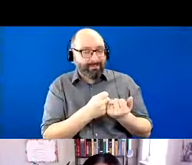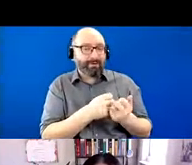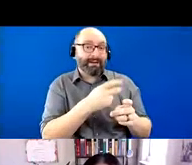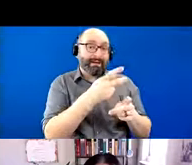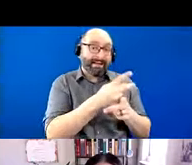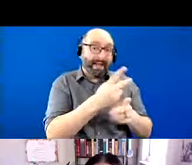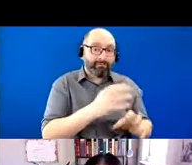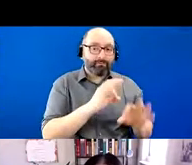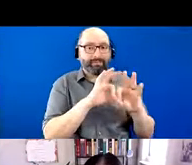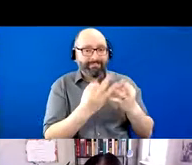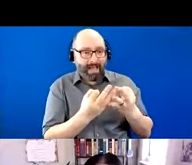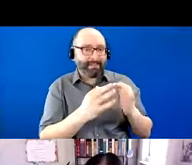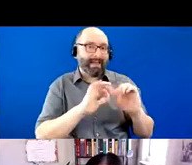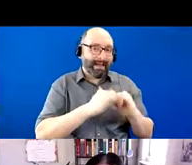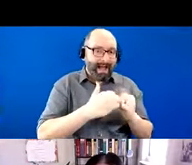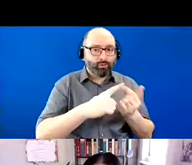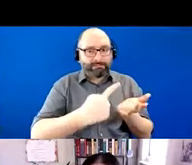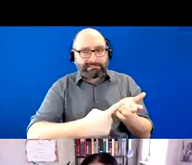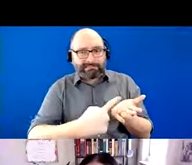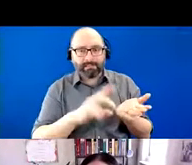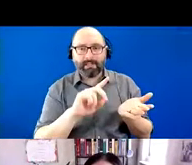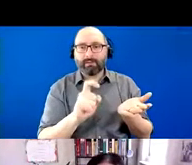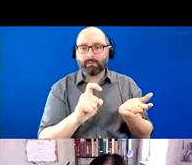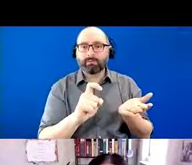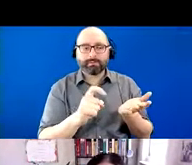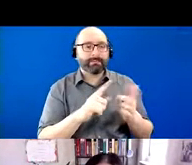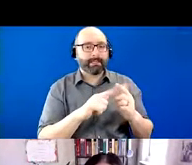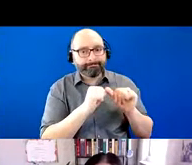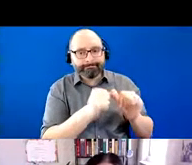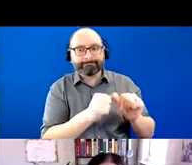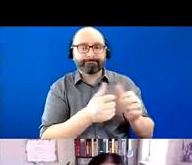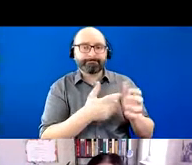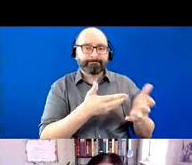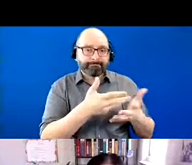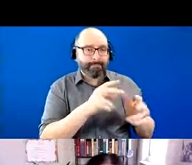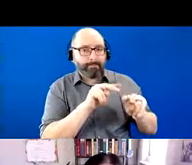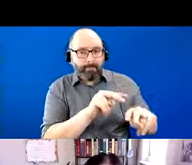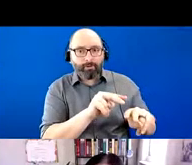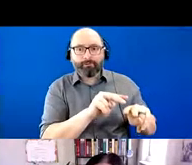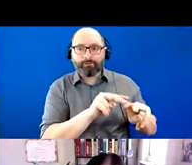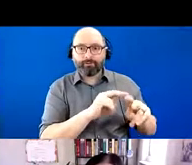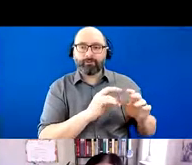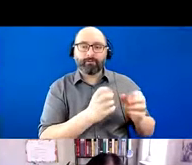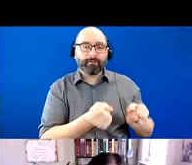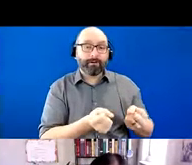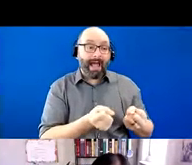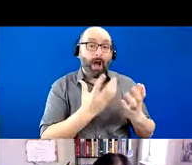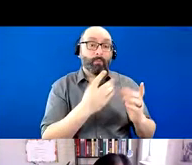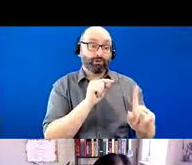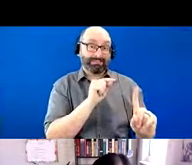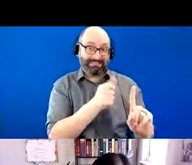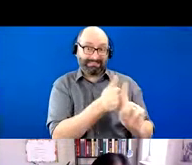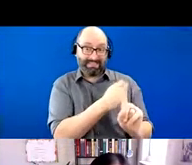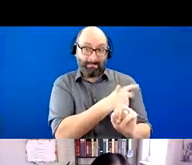to discuss the diagnosis and to continue to monitor how much insight the person has.